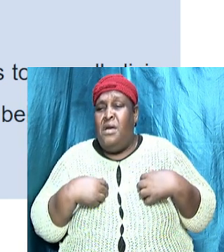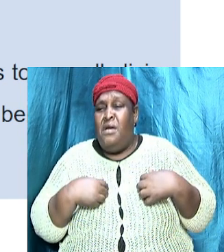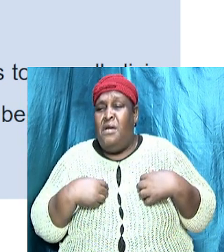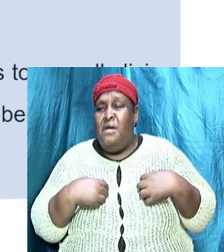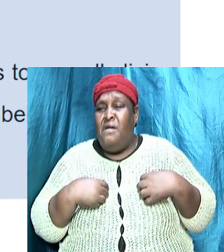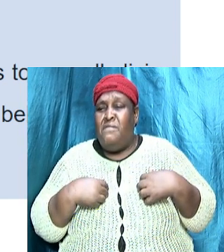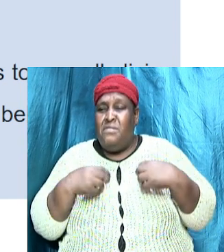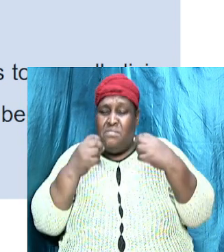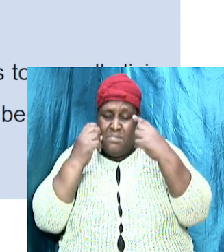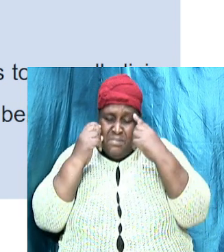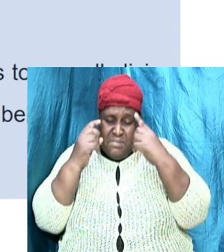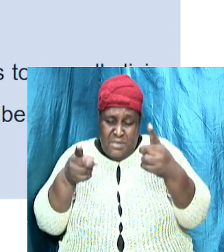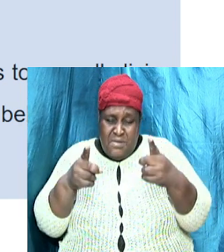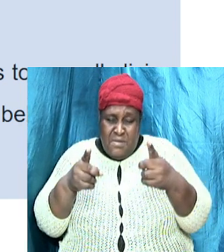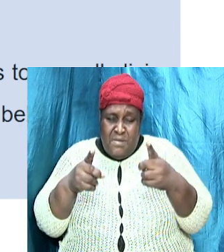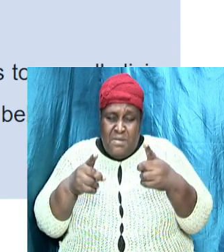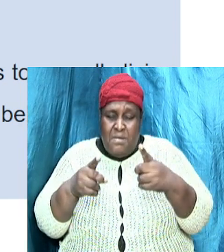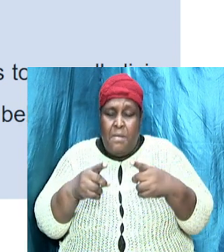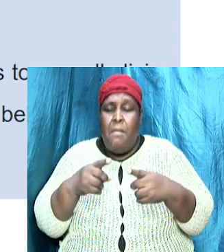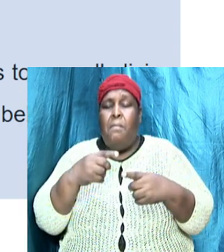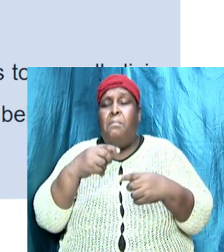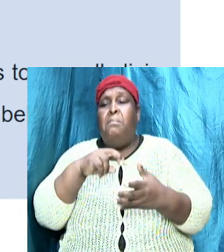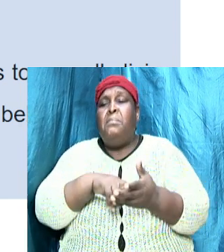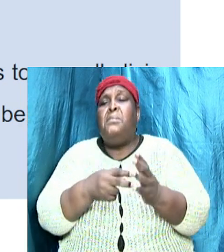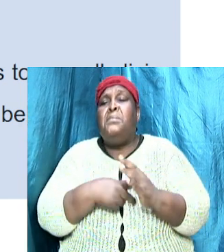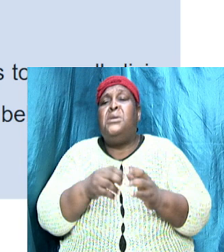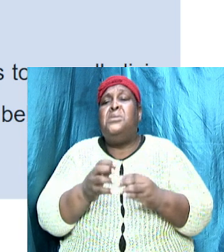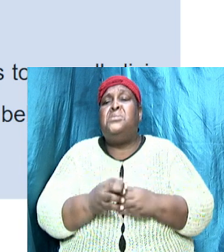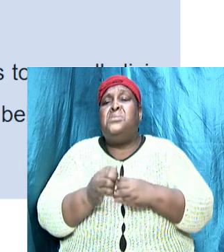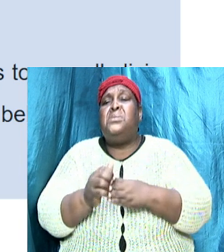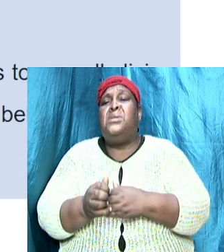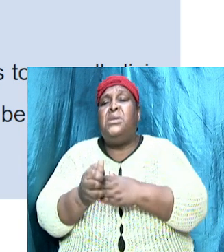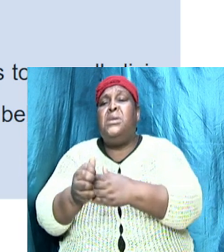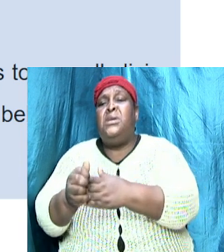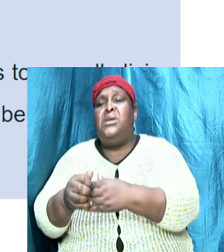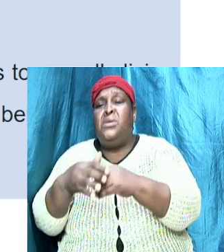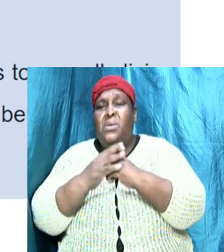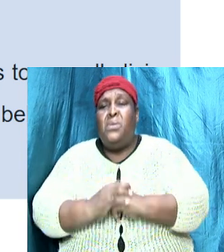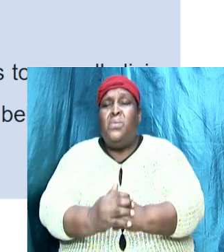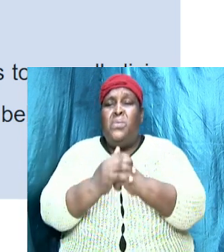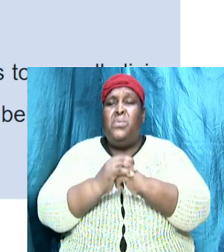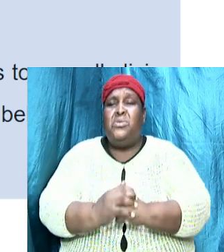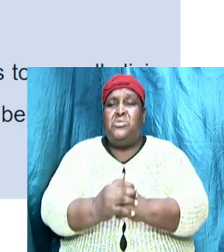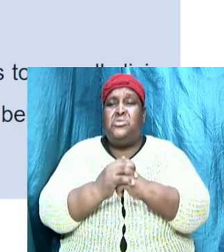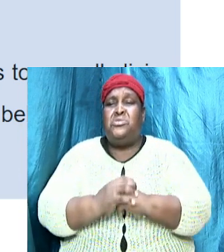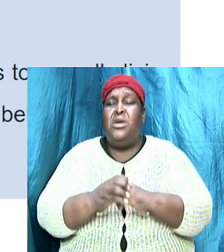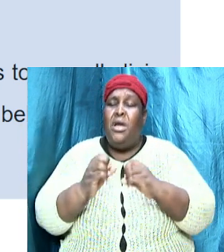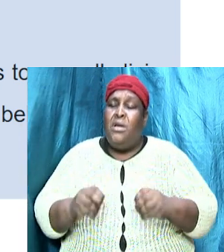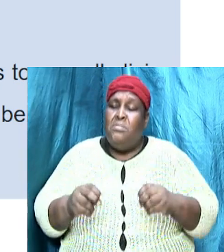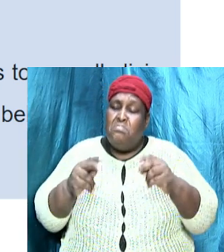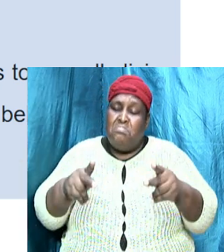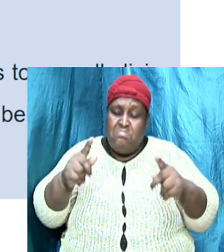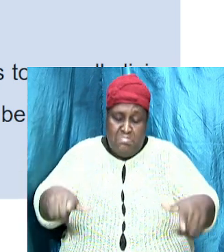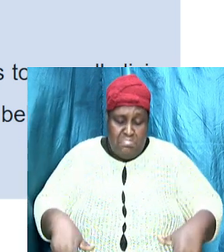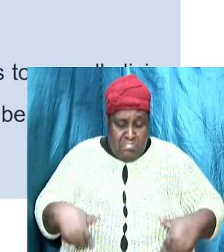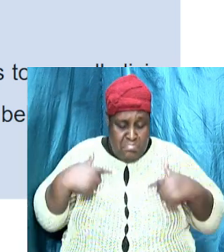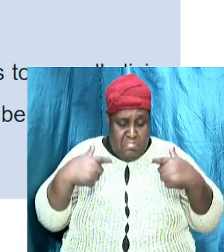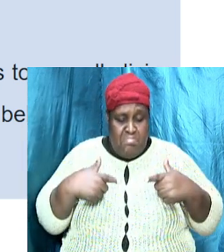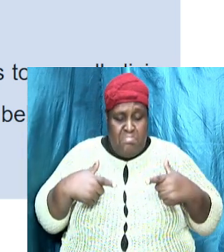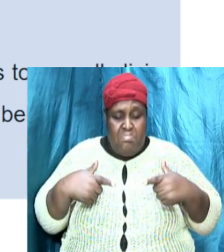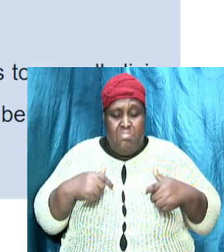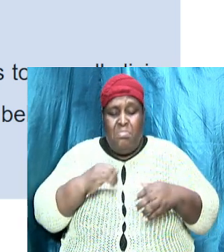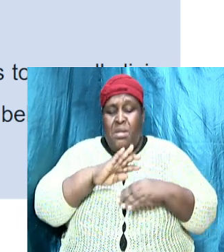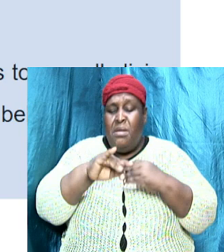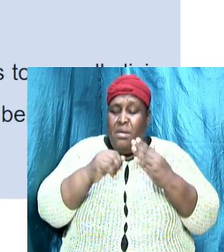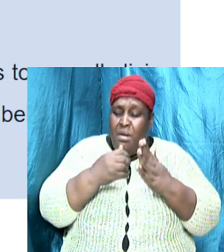is always meant to lead to doxology, worship, and purposeful living. All